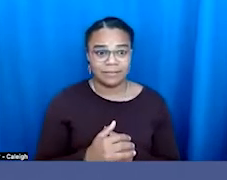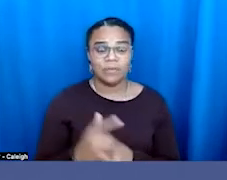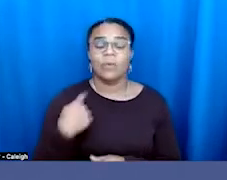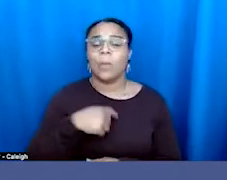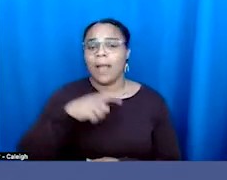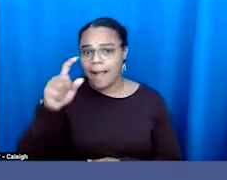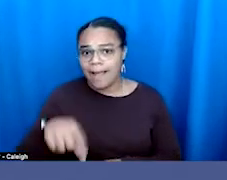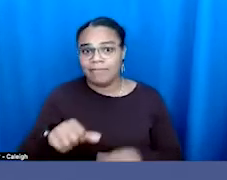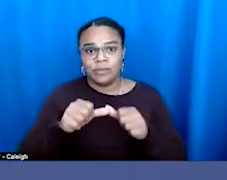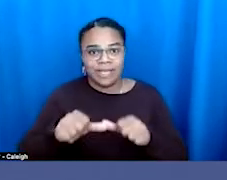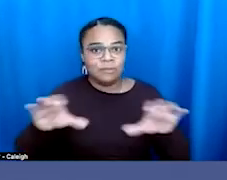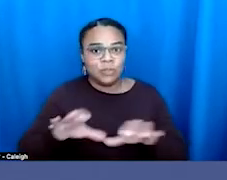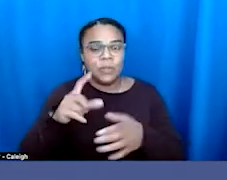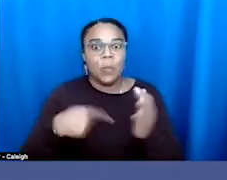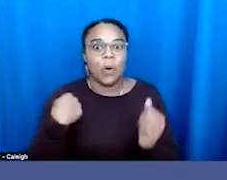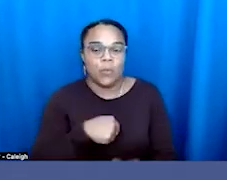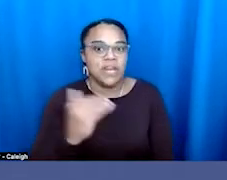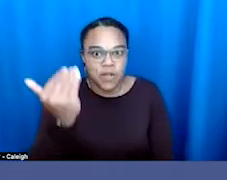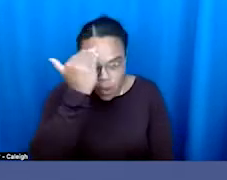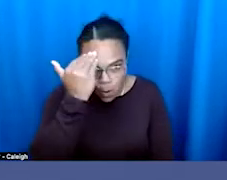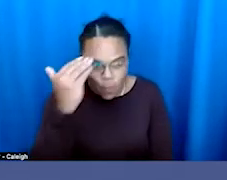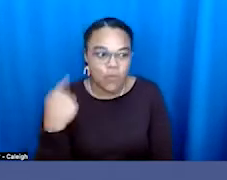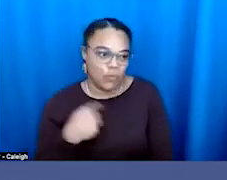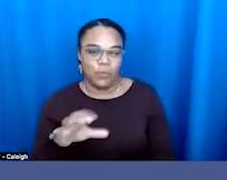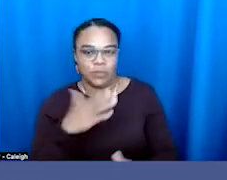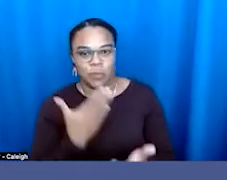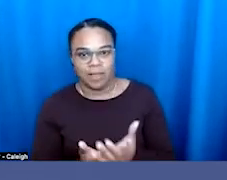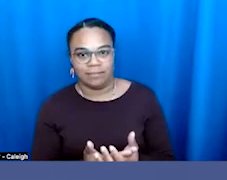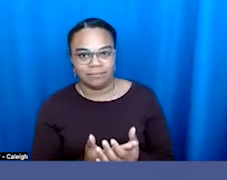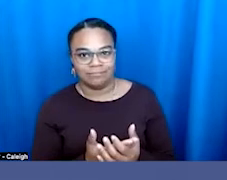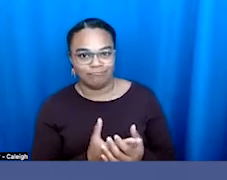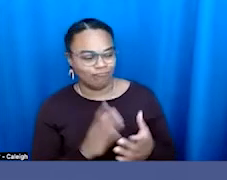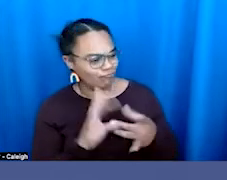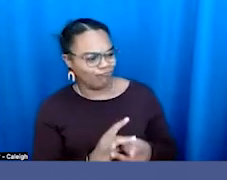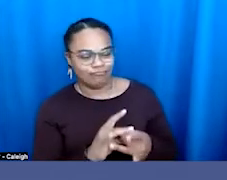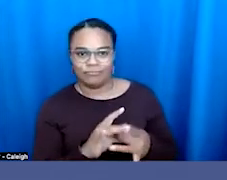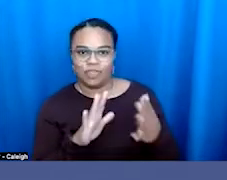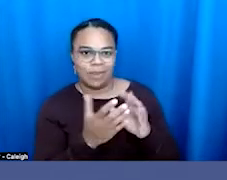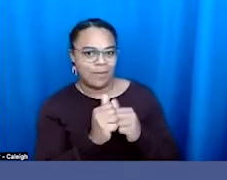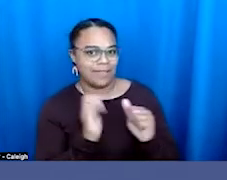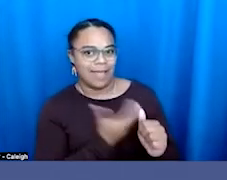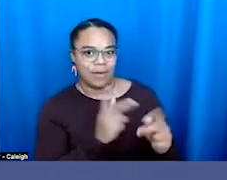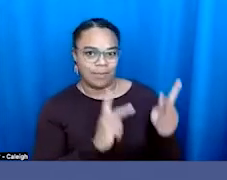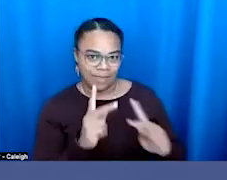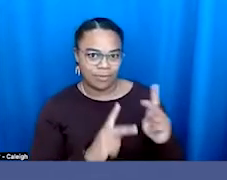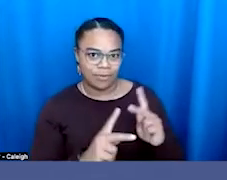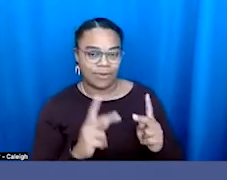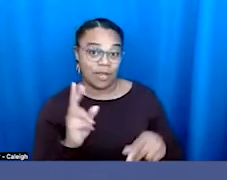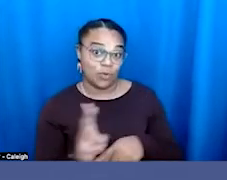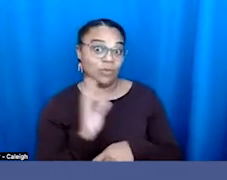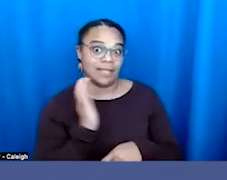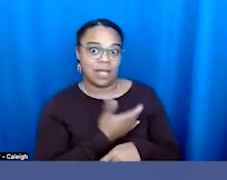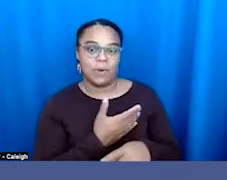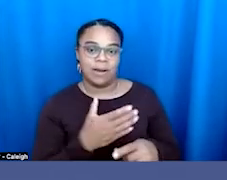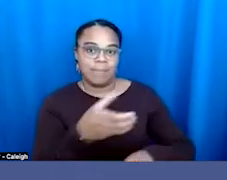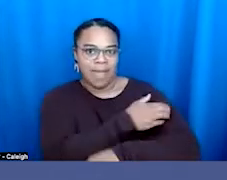know we do well, which is be in community with our people and leverage that power. I've got a question for those who